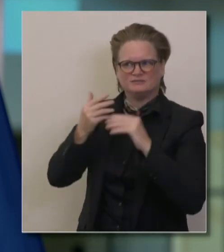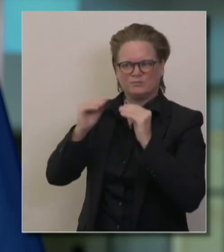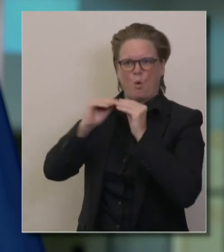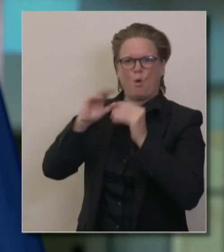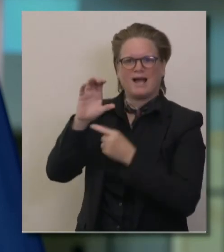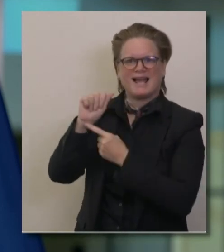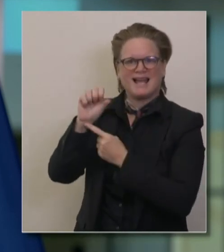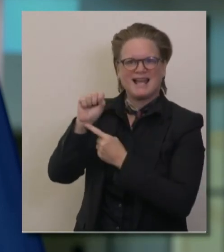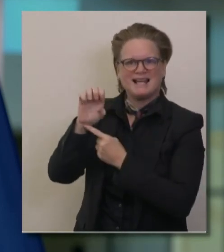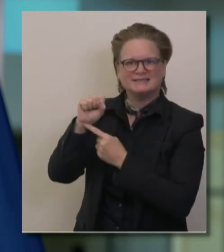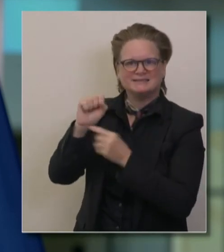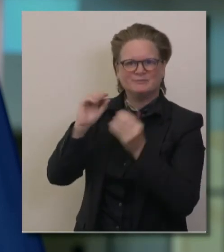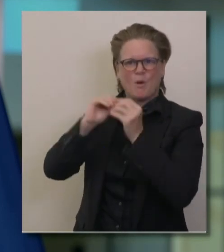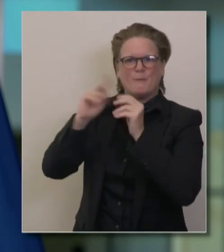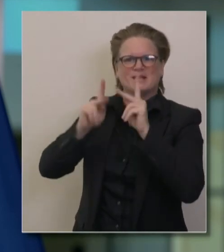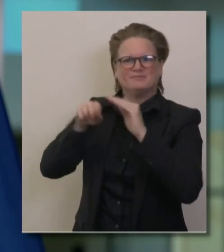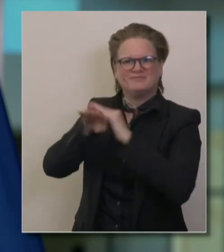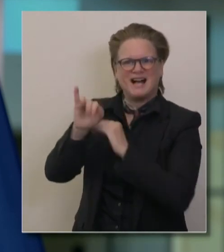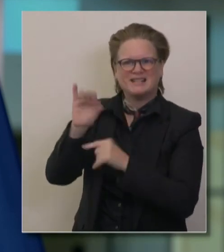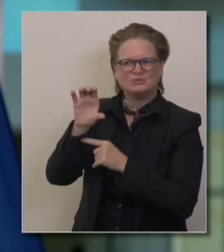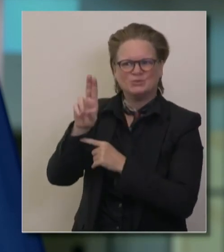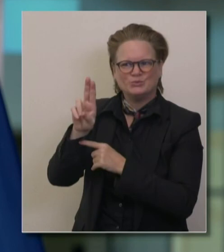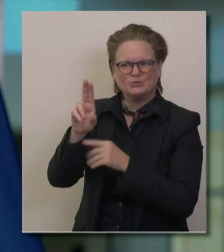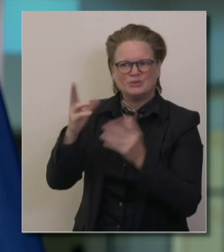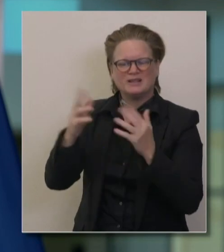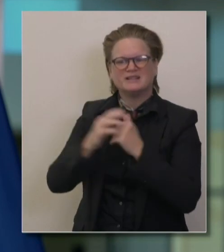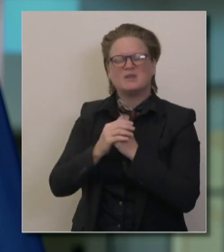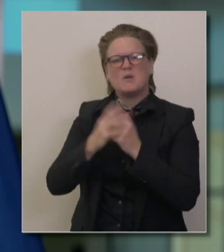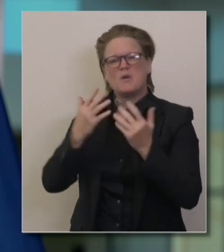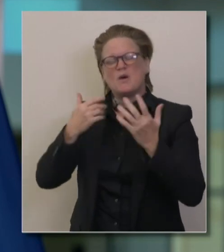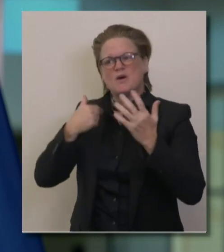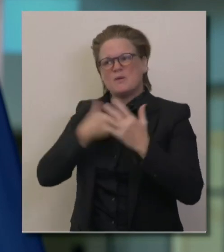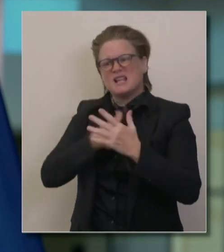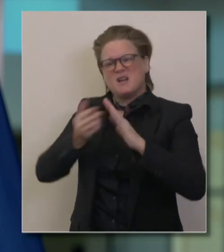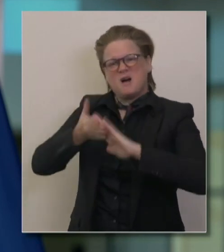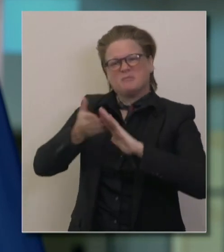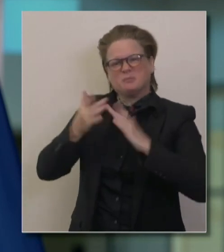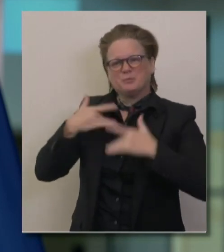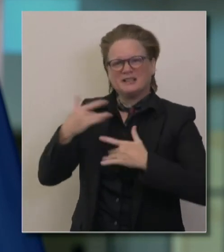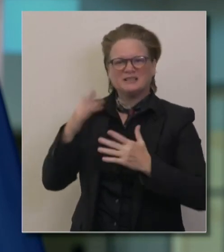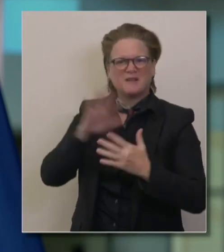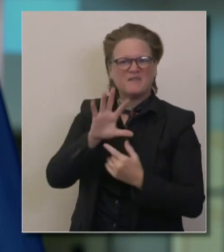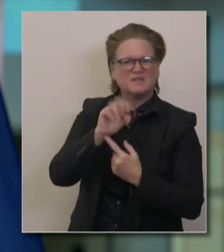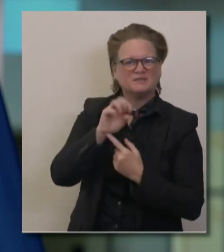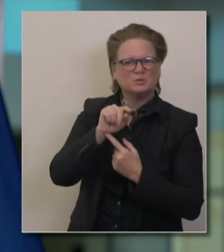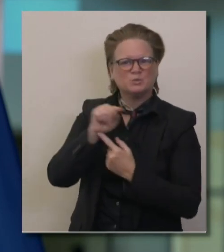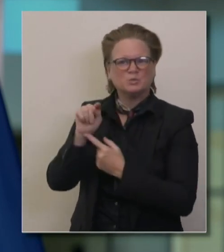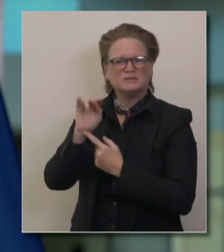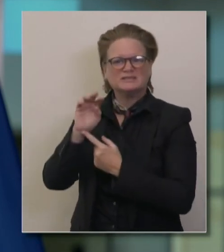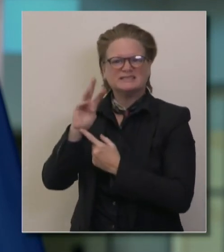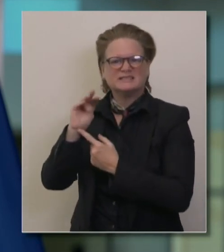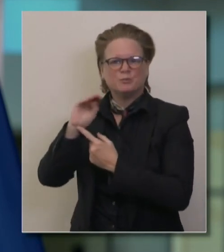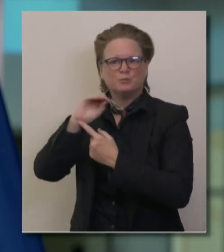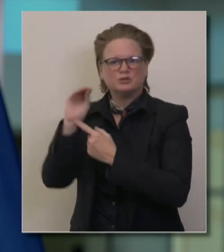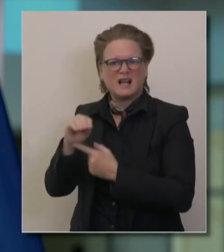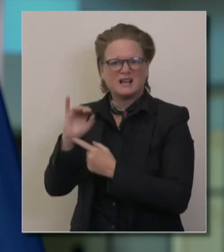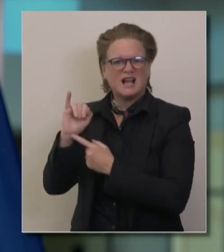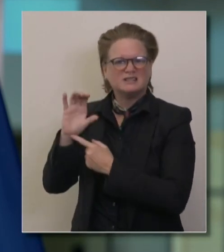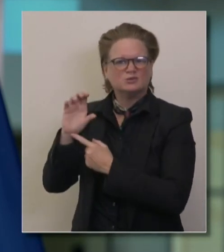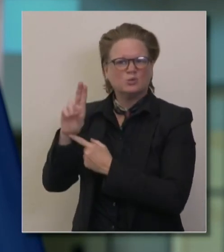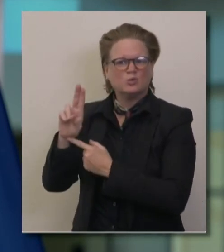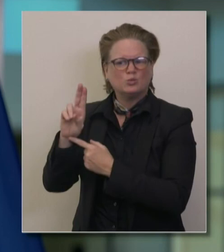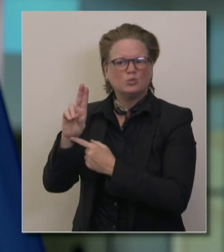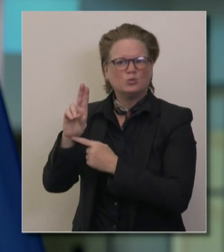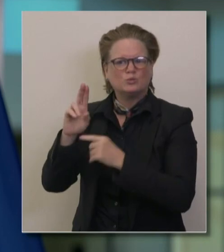COVID, you might be running close to 90, 95 percent. And those facilities that were running higher are even more